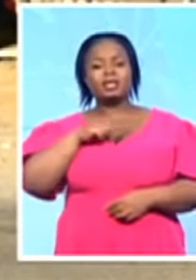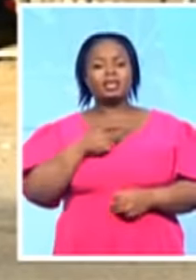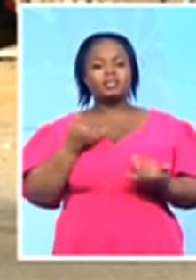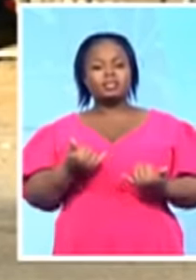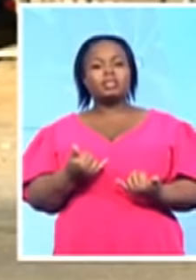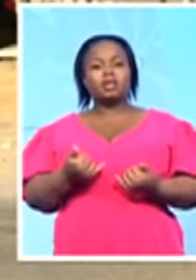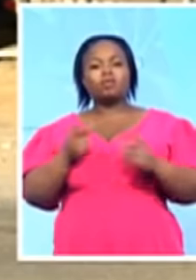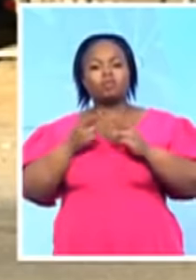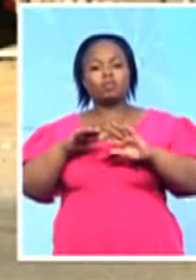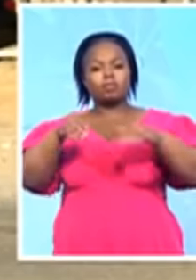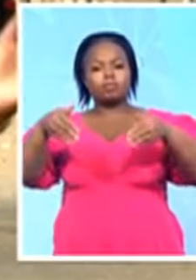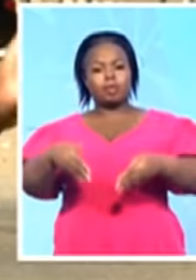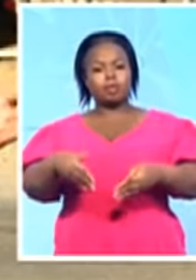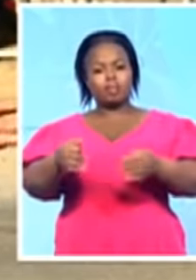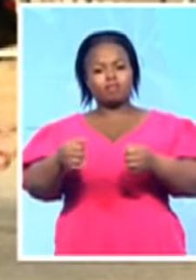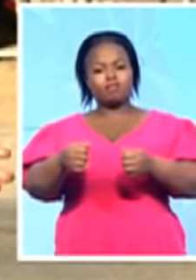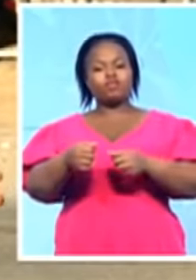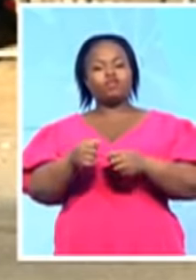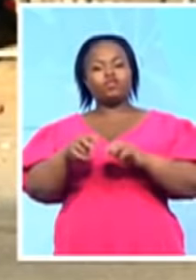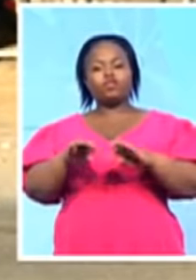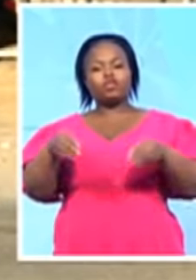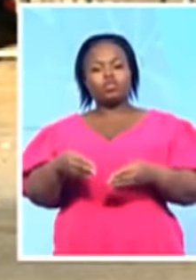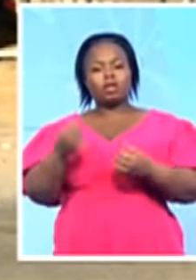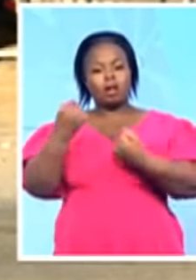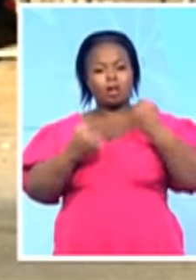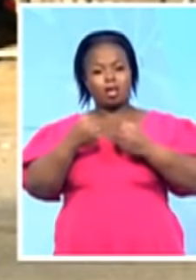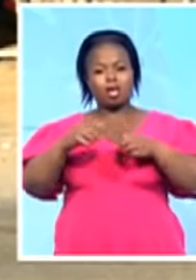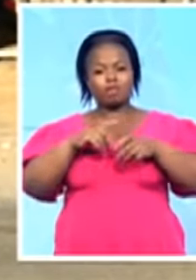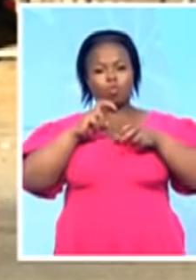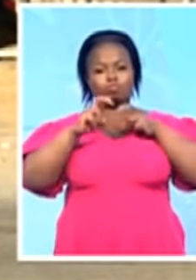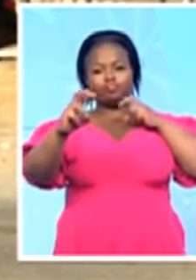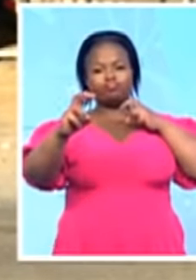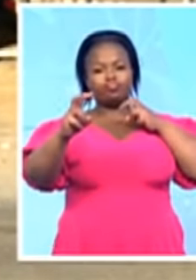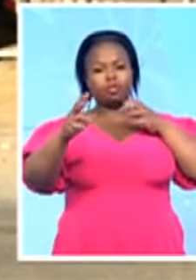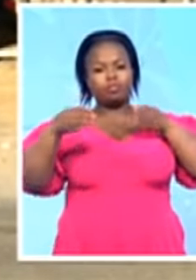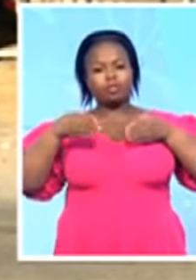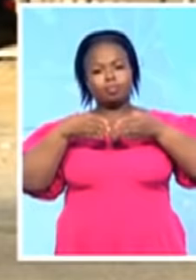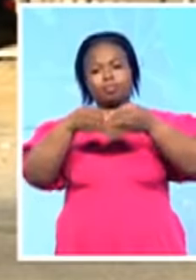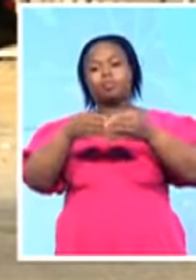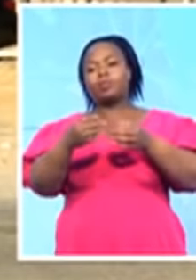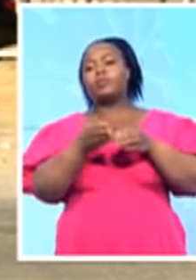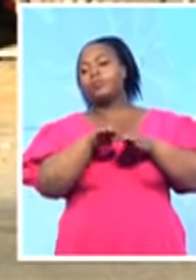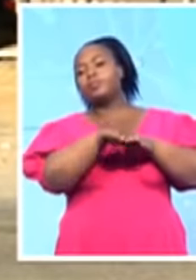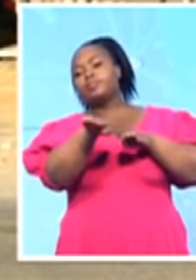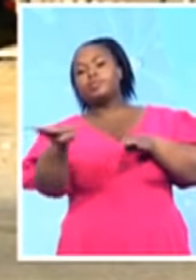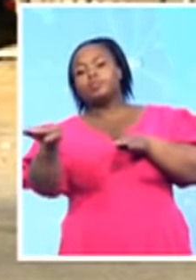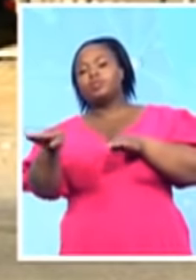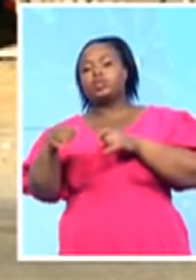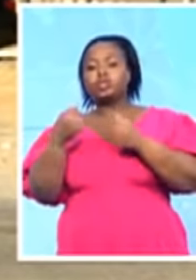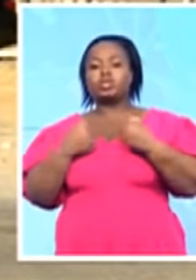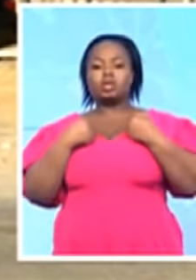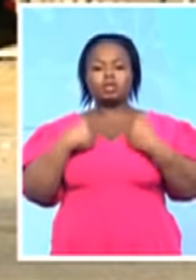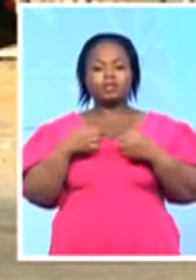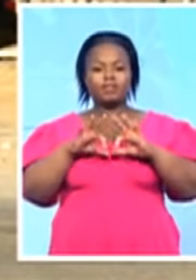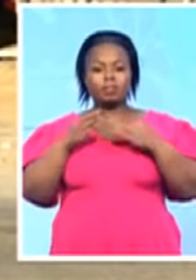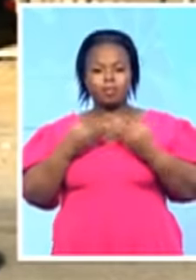also having to be turned away with the convoy of vehicles. We understand there will be family members that were on their way